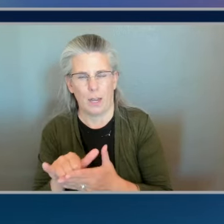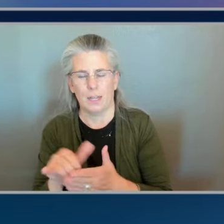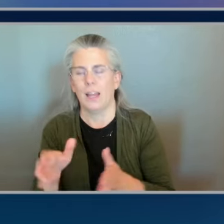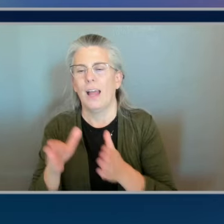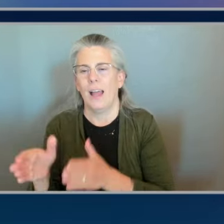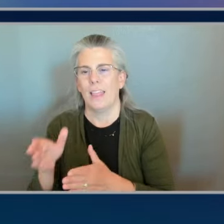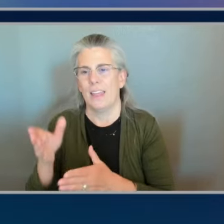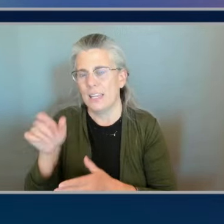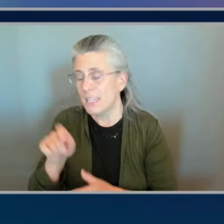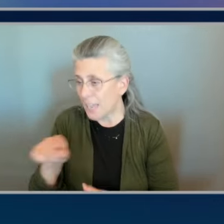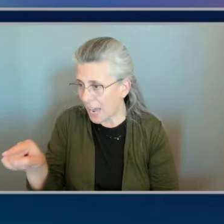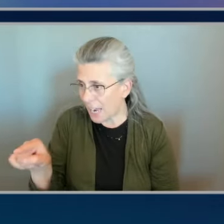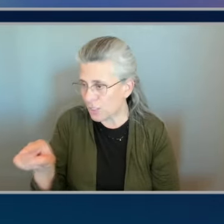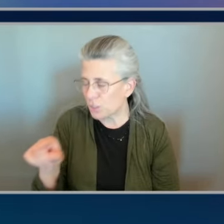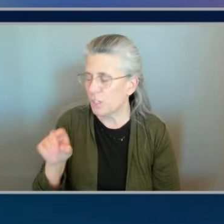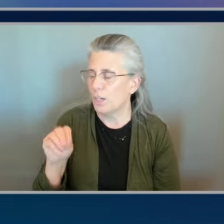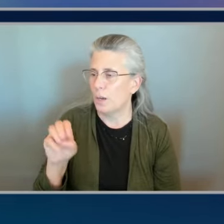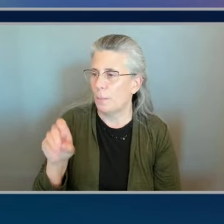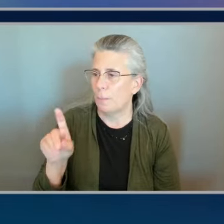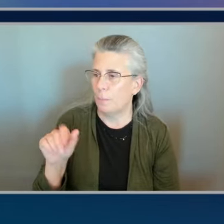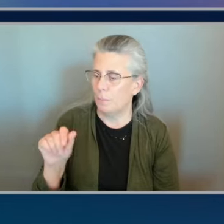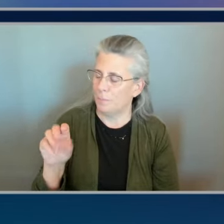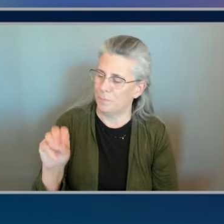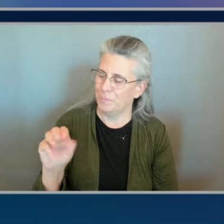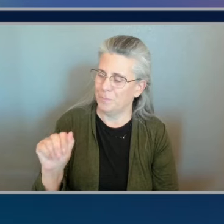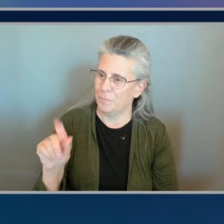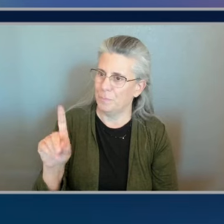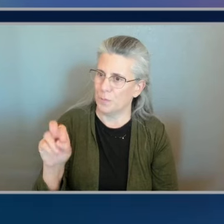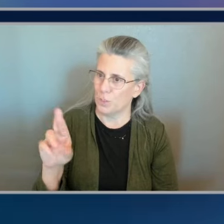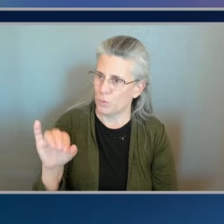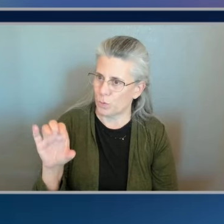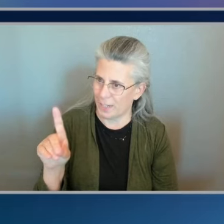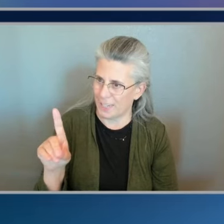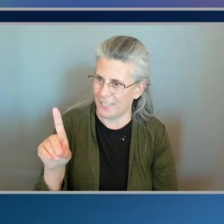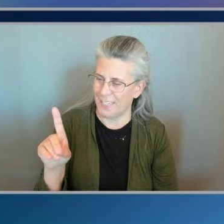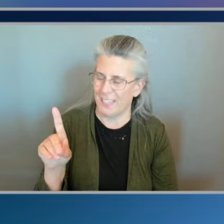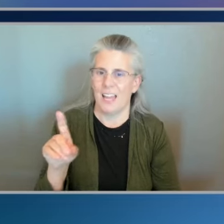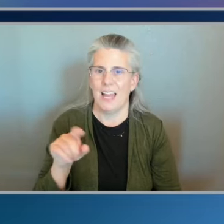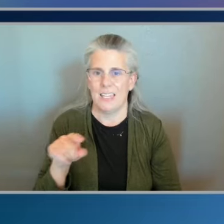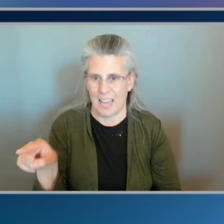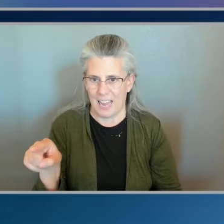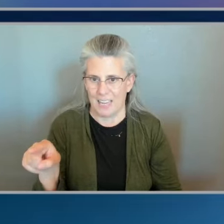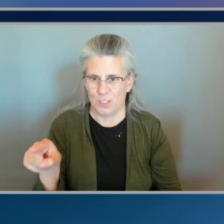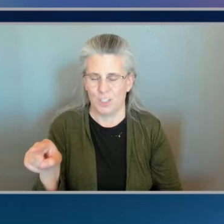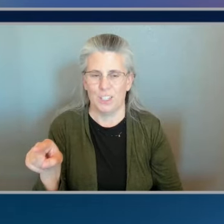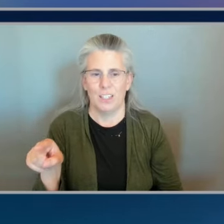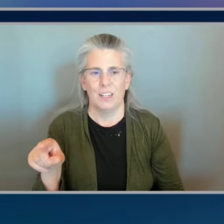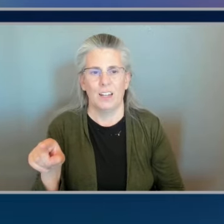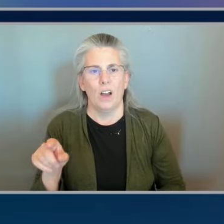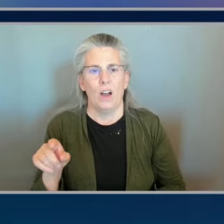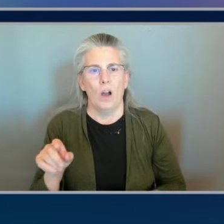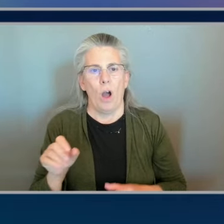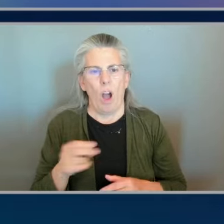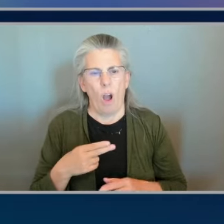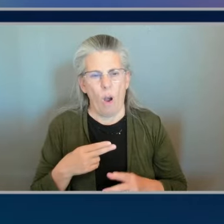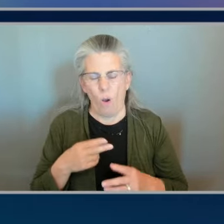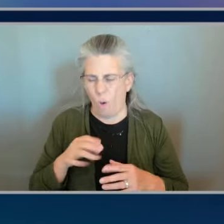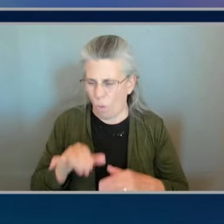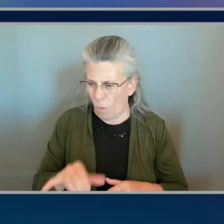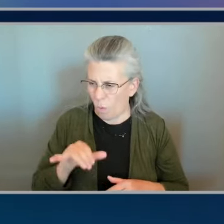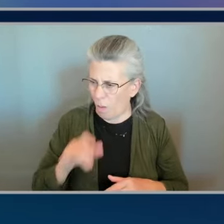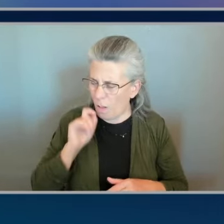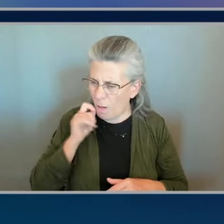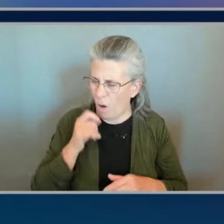madrid madrid dash this is great oh look at look at look at those what are those are those